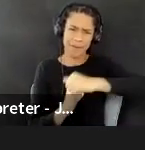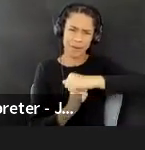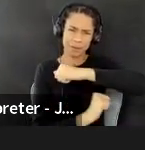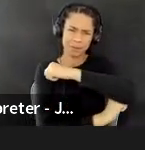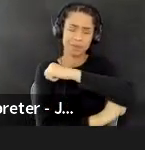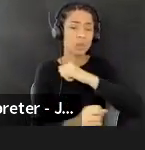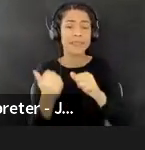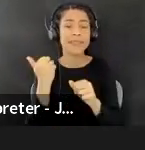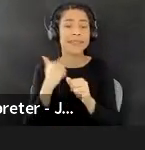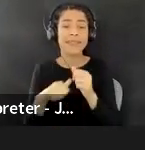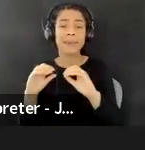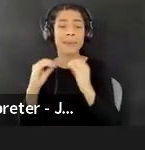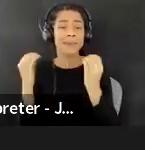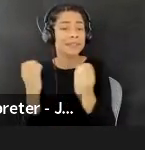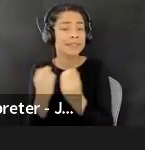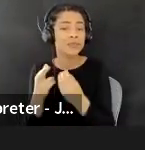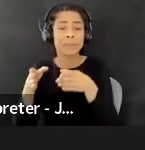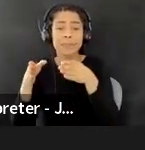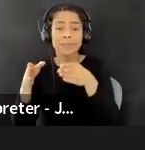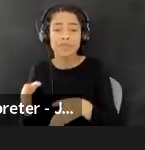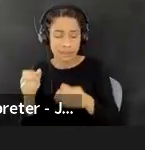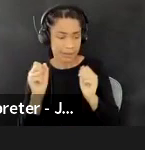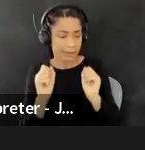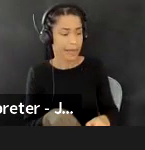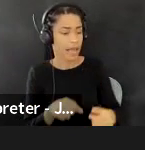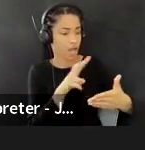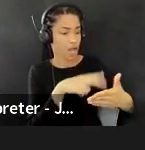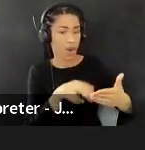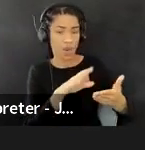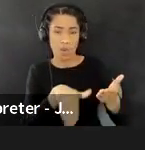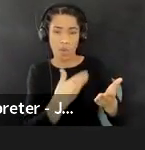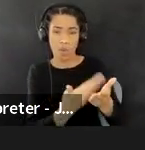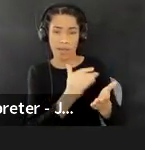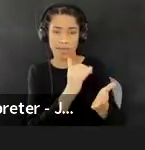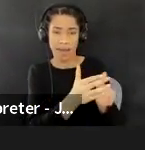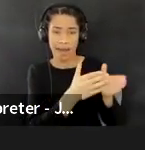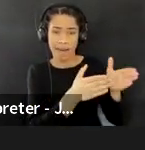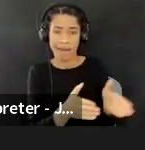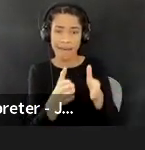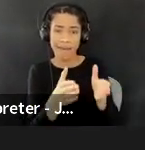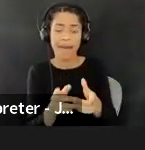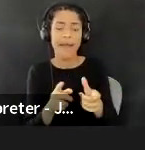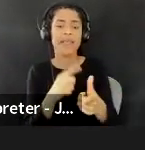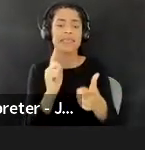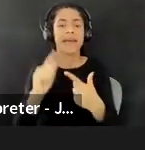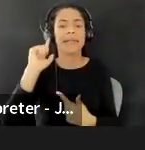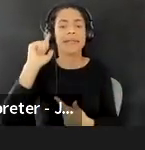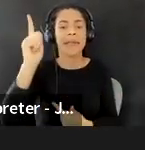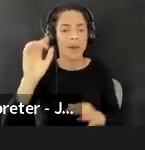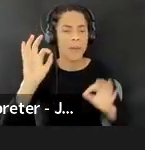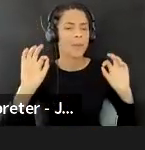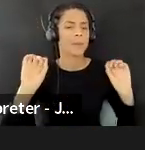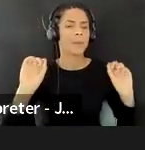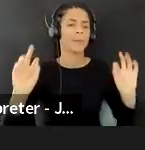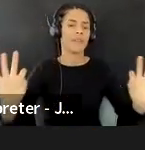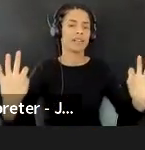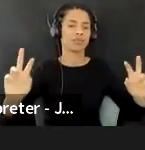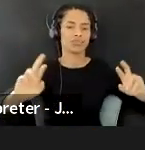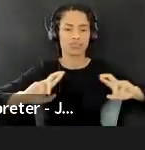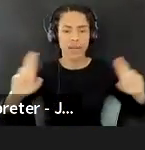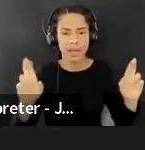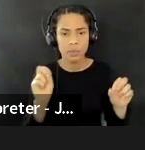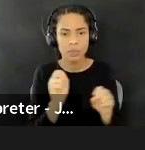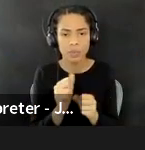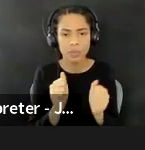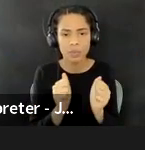institution is not coming in cold, but that there is a kind of a baseline for, oh, these are some of the things that you should be thinking about.